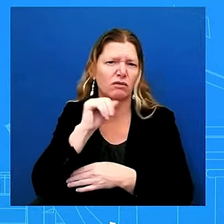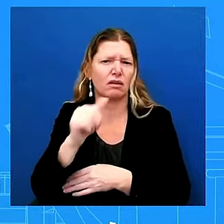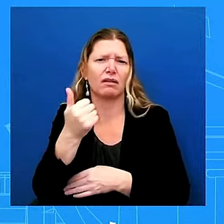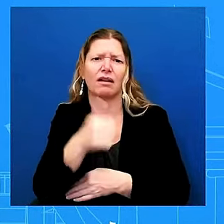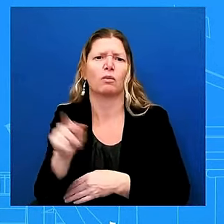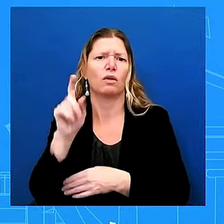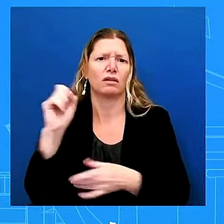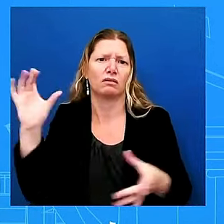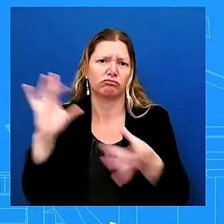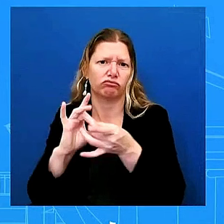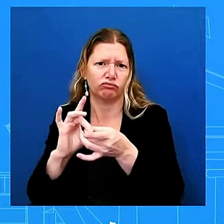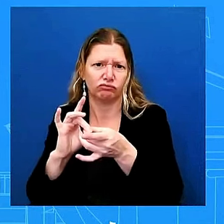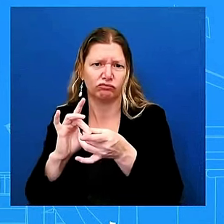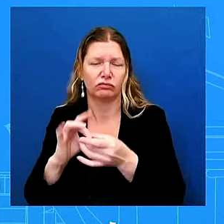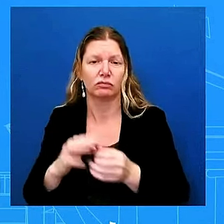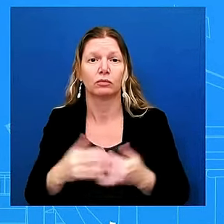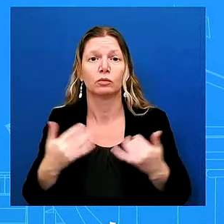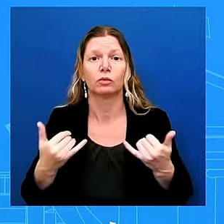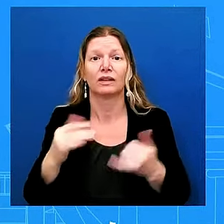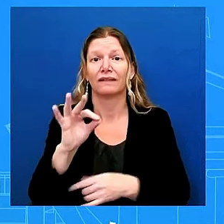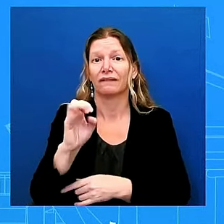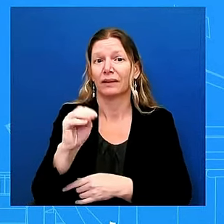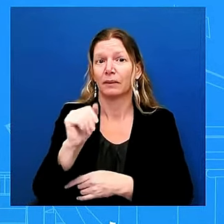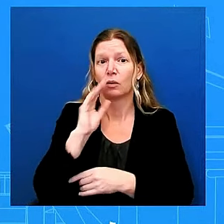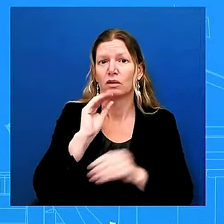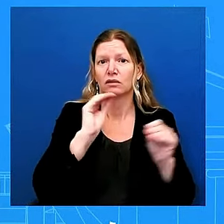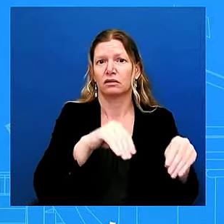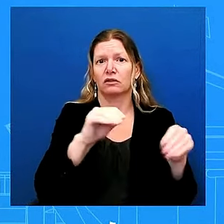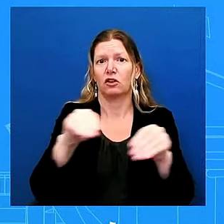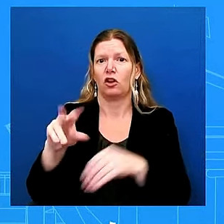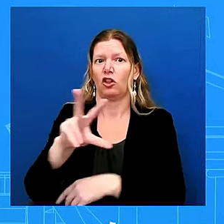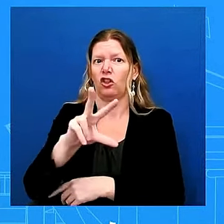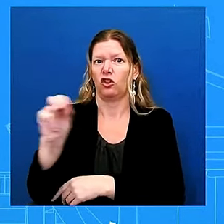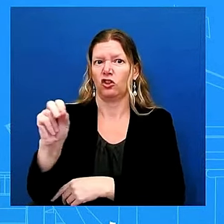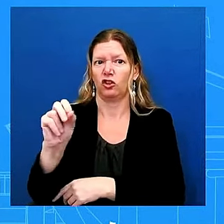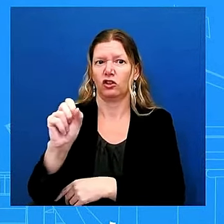carolina to provide immediate connectivity for those in greatest need